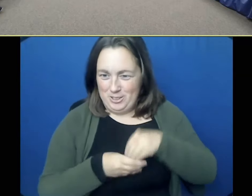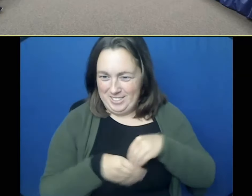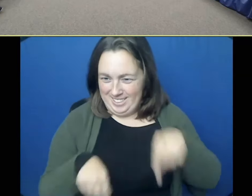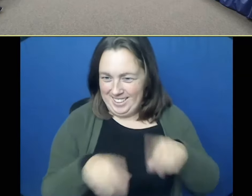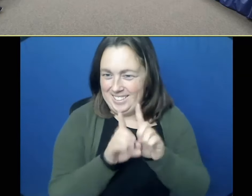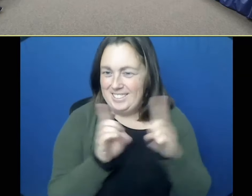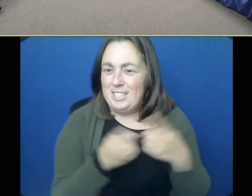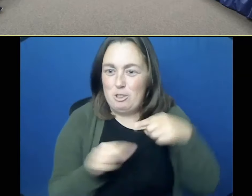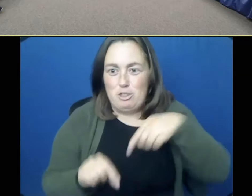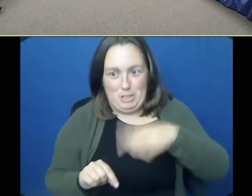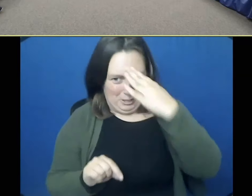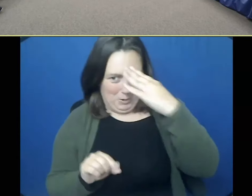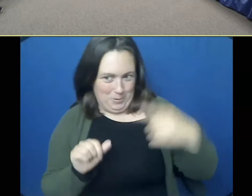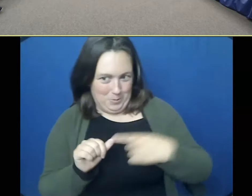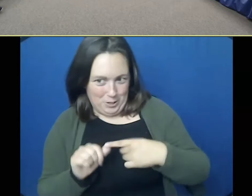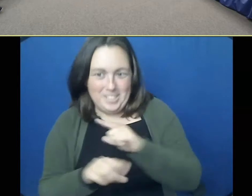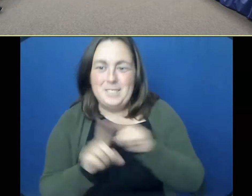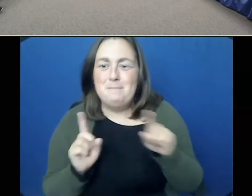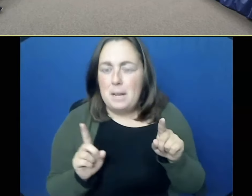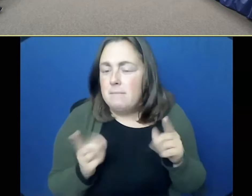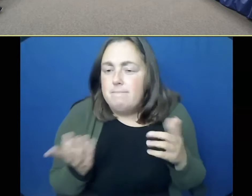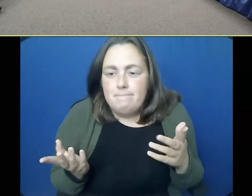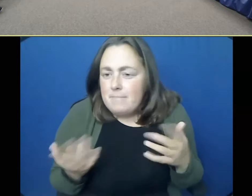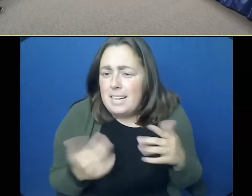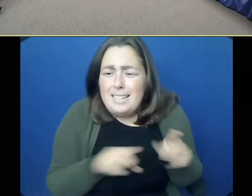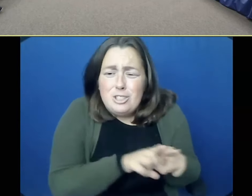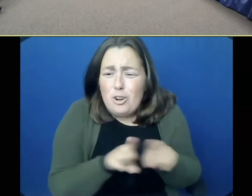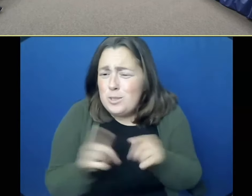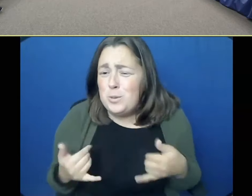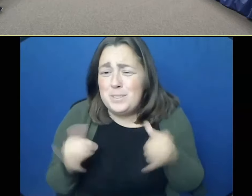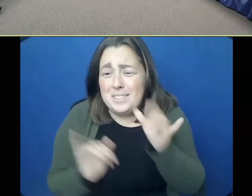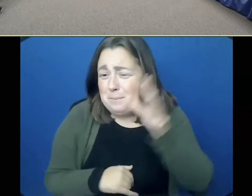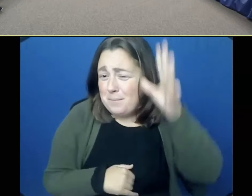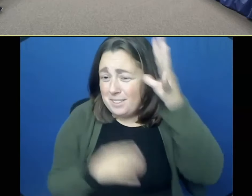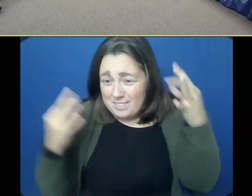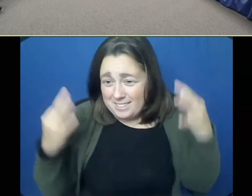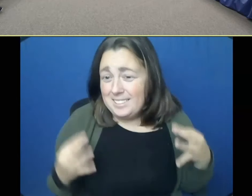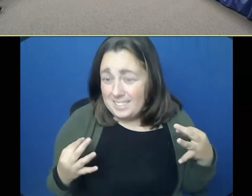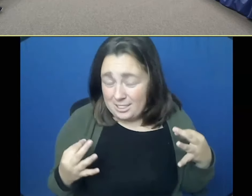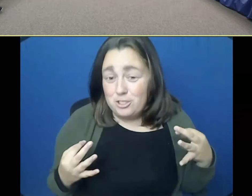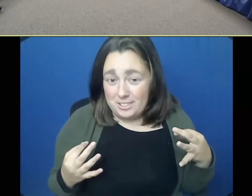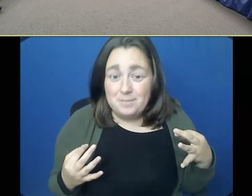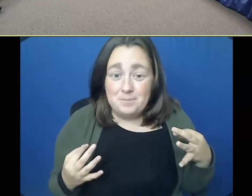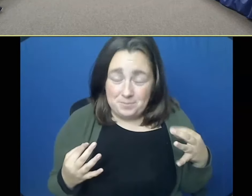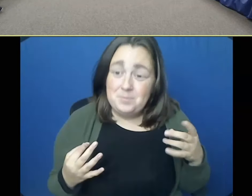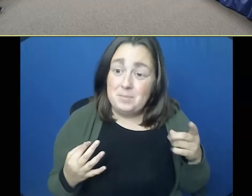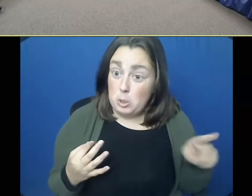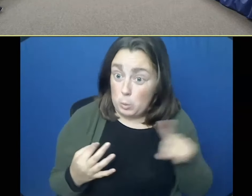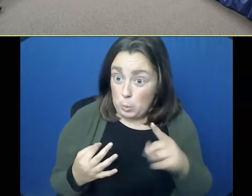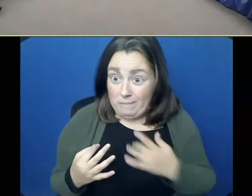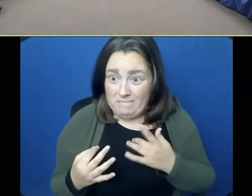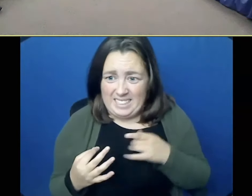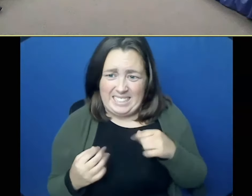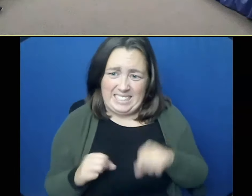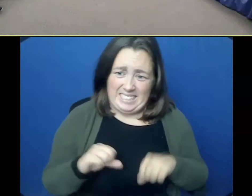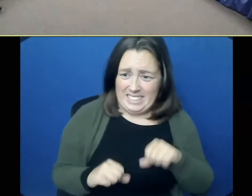um, it is a parental decision still. Every decision on the side. Unless it's something that we, the fact is if you think, you know, it's not safe.